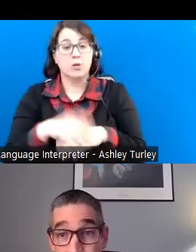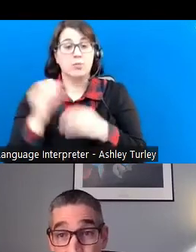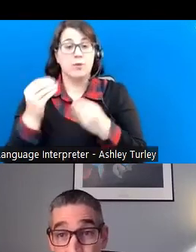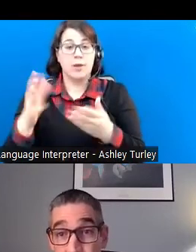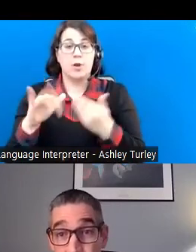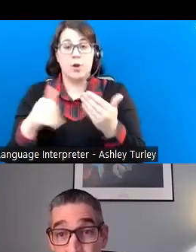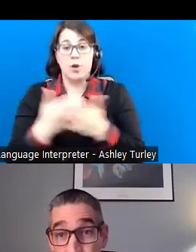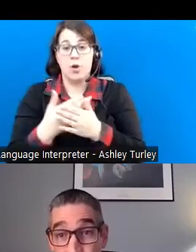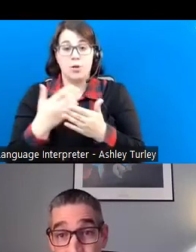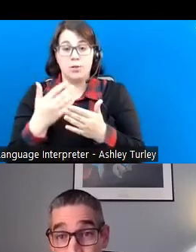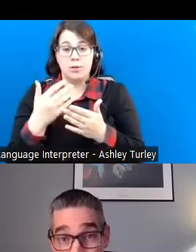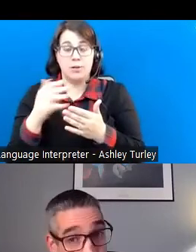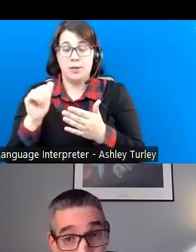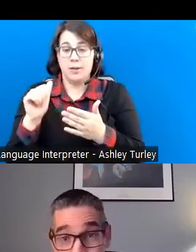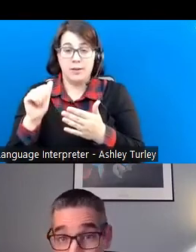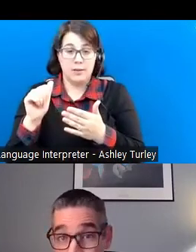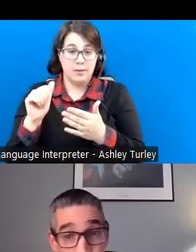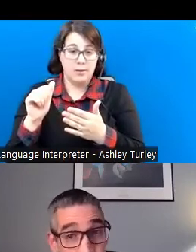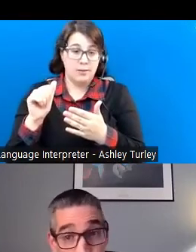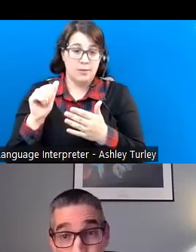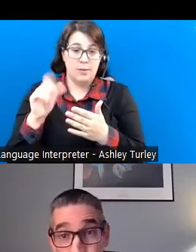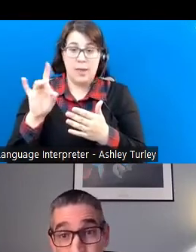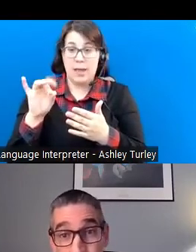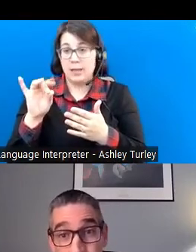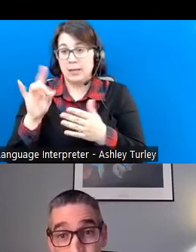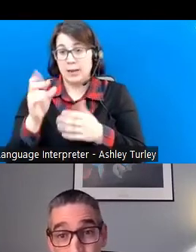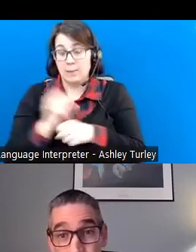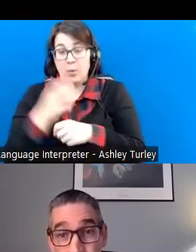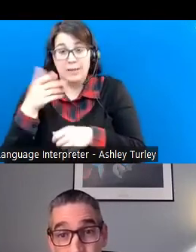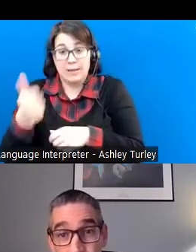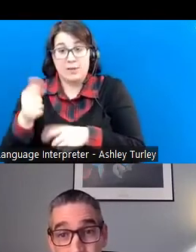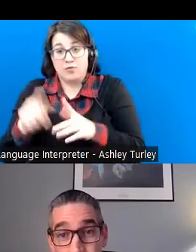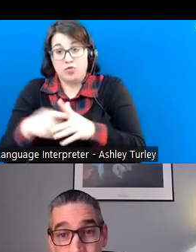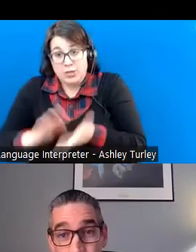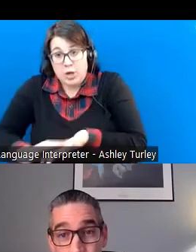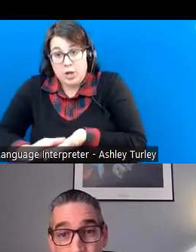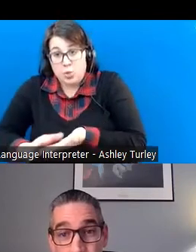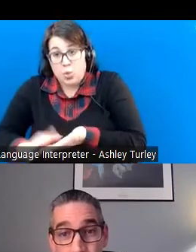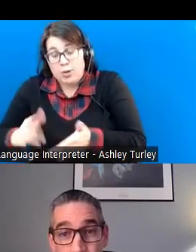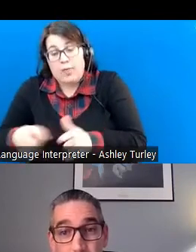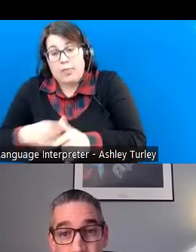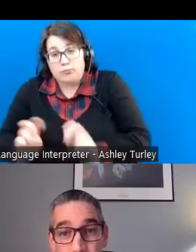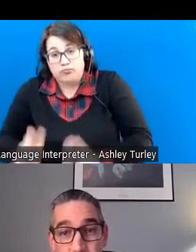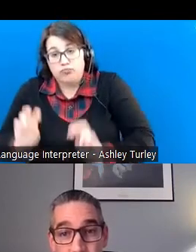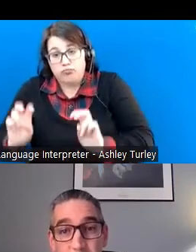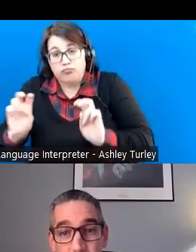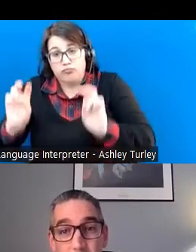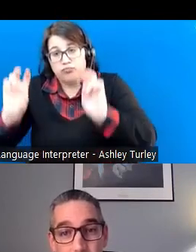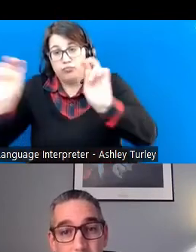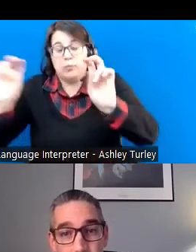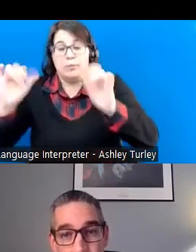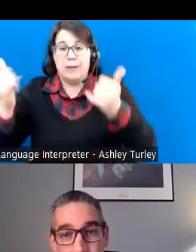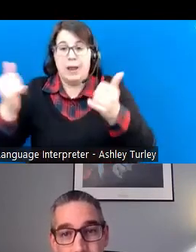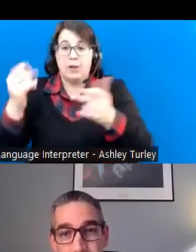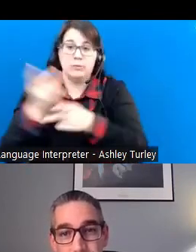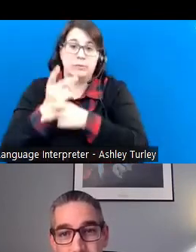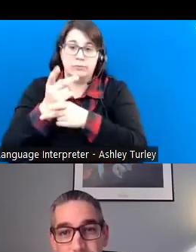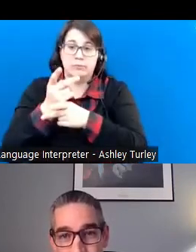started out as a substitute custodian, as a person with a disability himself, and has worked his way up to be the general manager of all services out there.